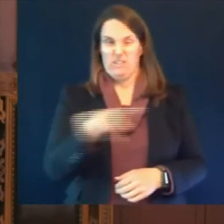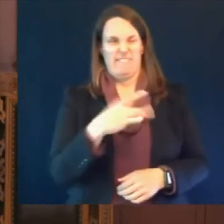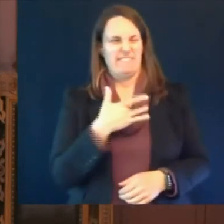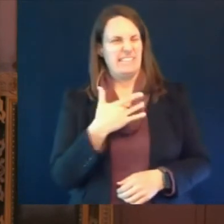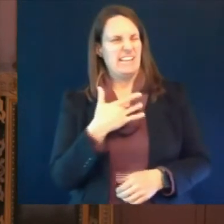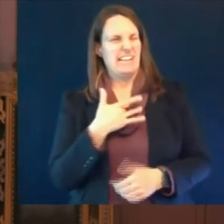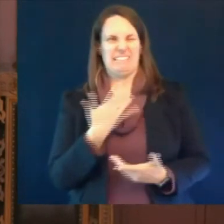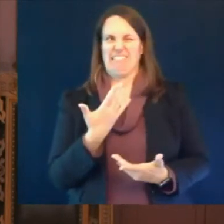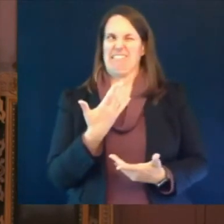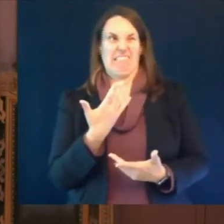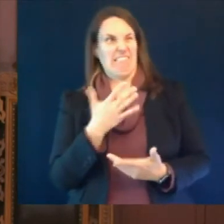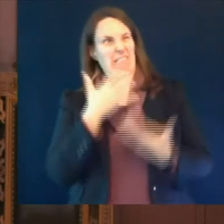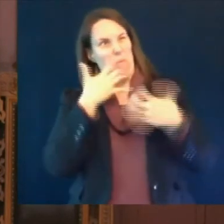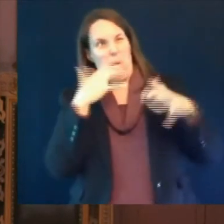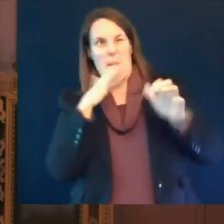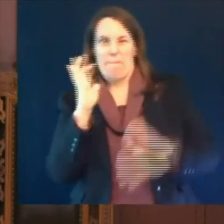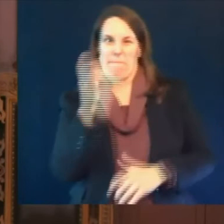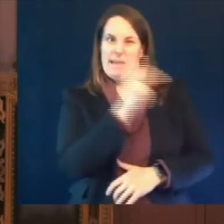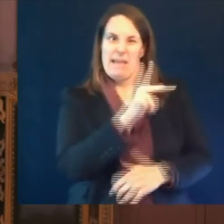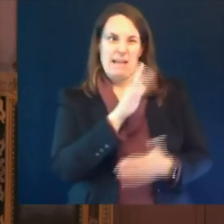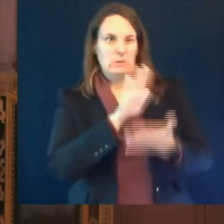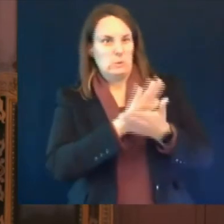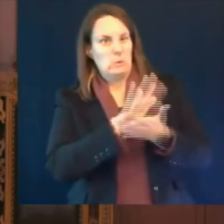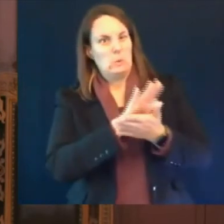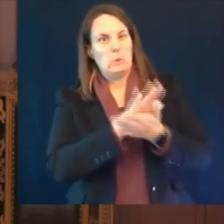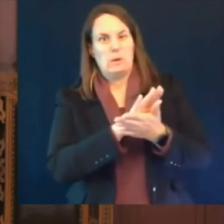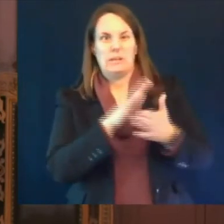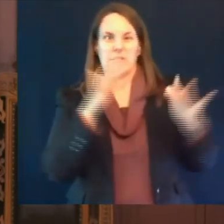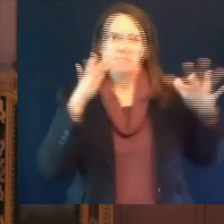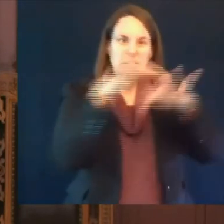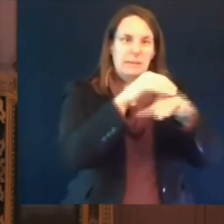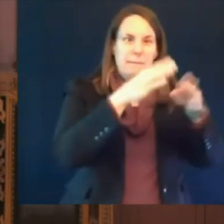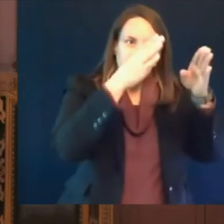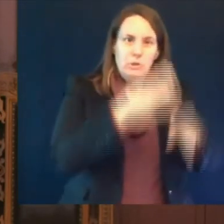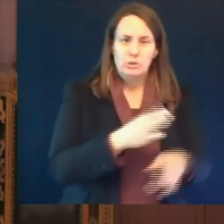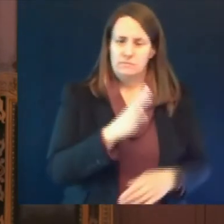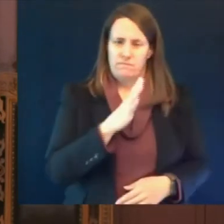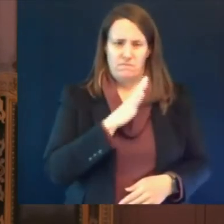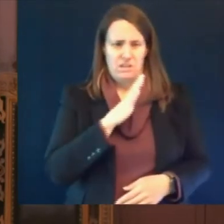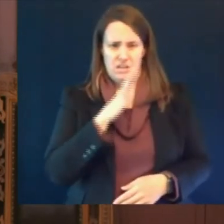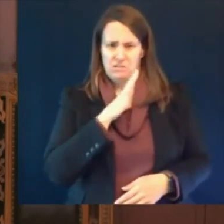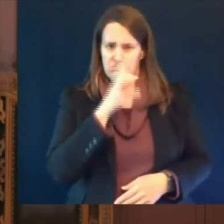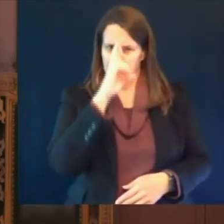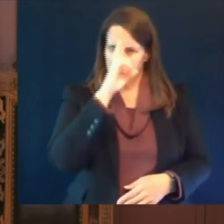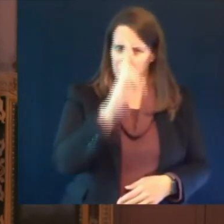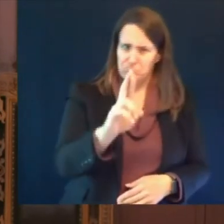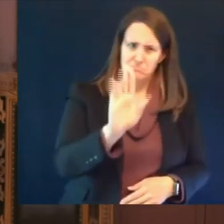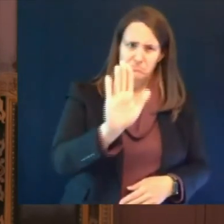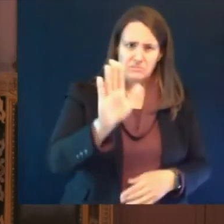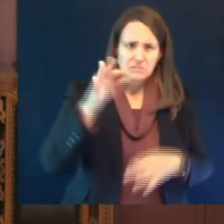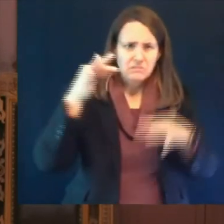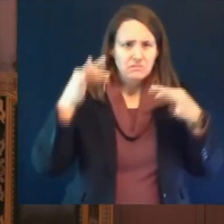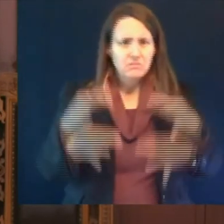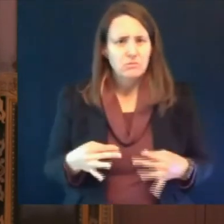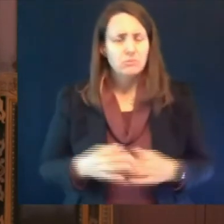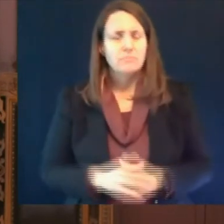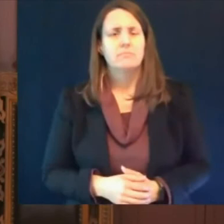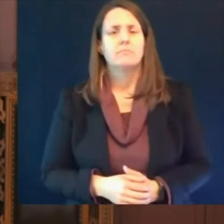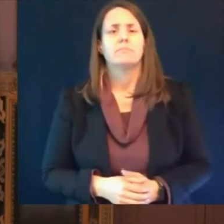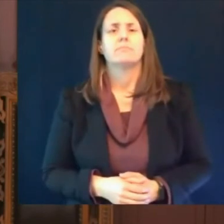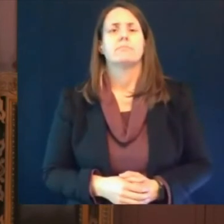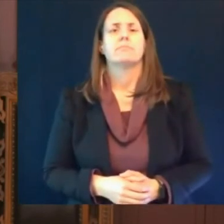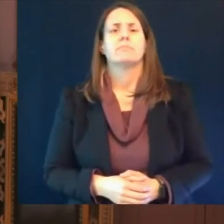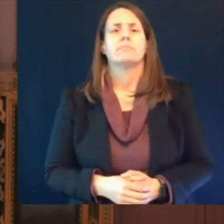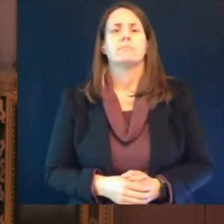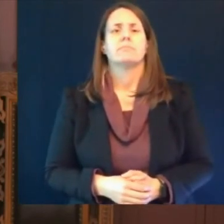but at the end of the day the transmission among kids is uh even with the variance not as much as uh